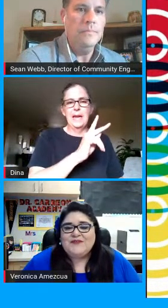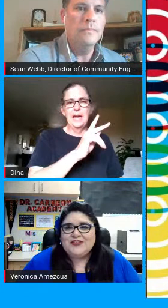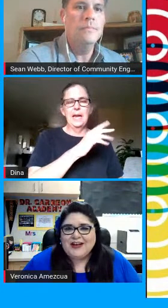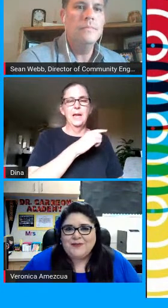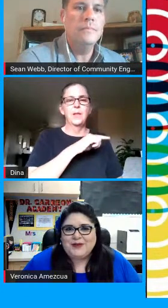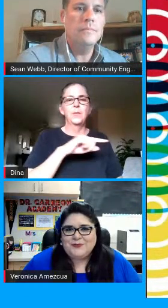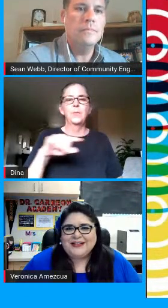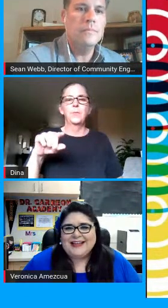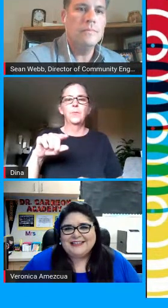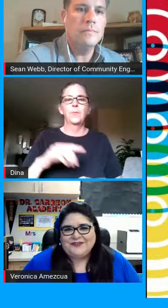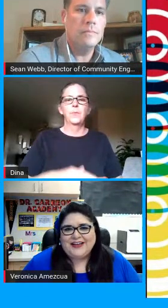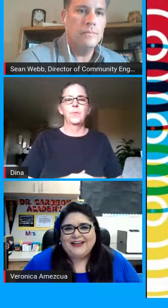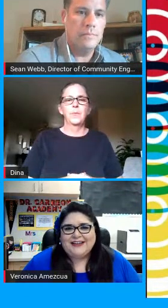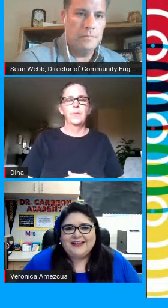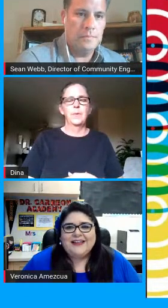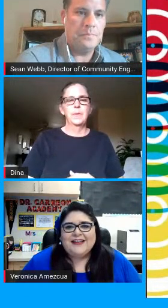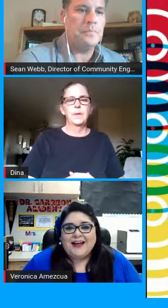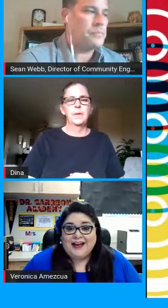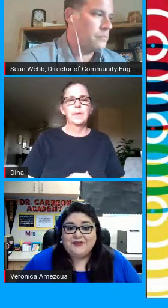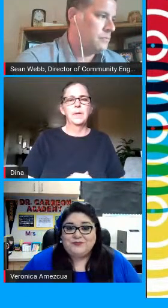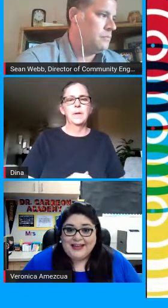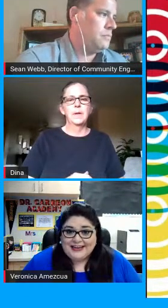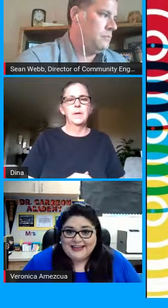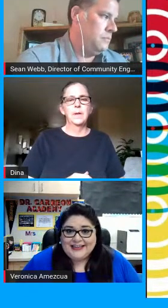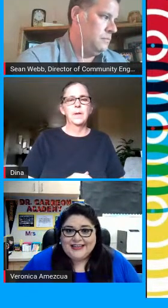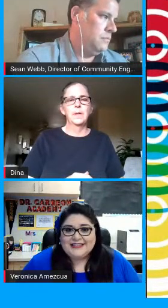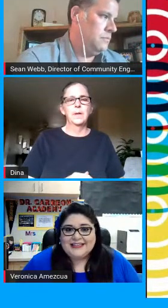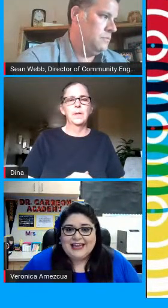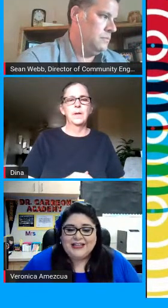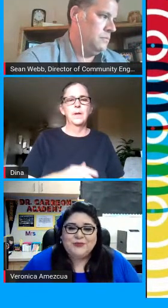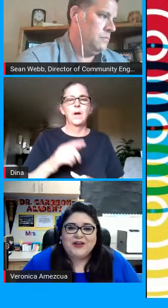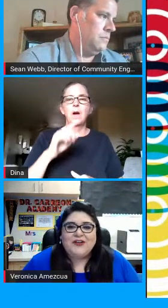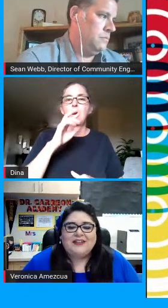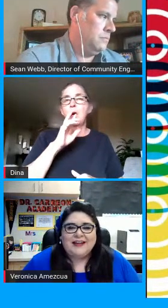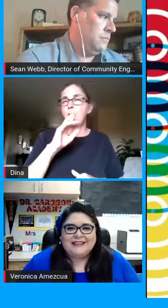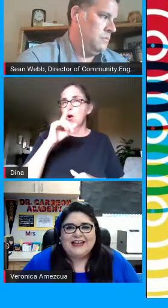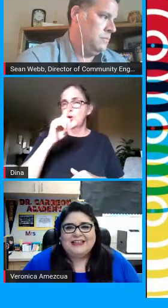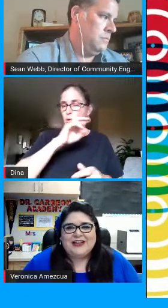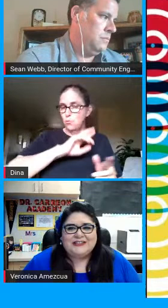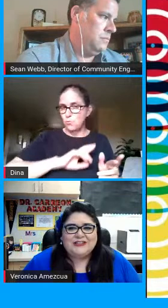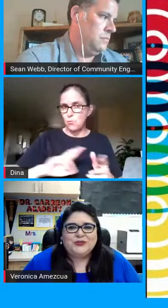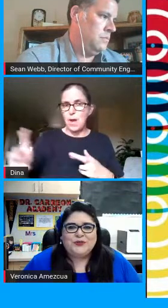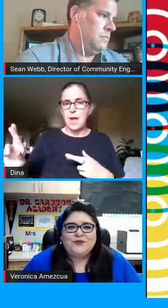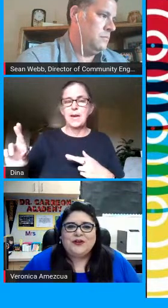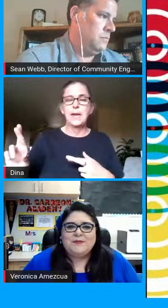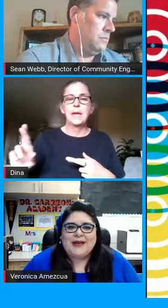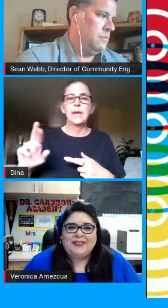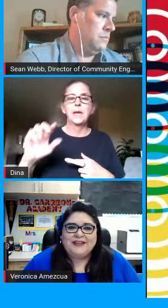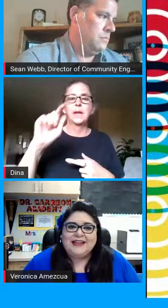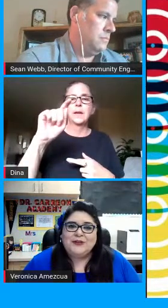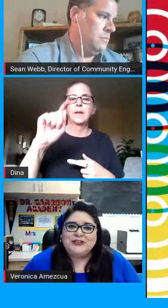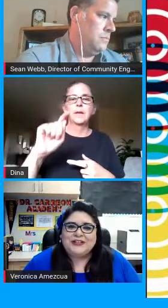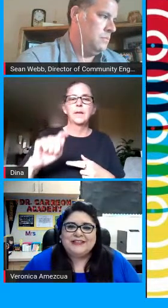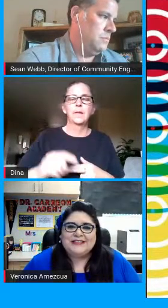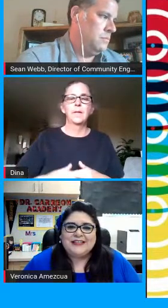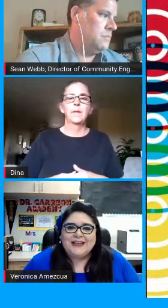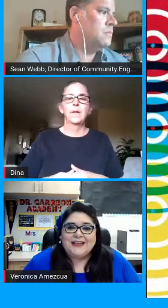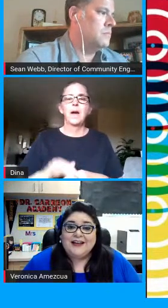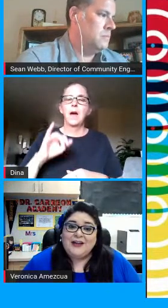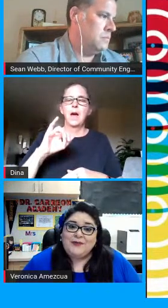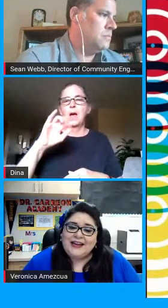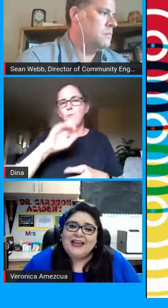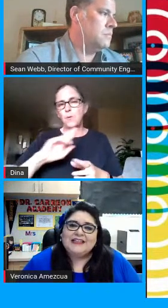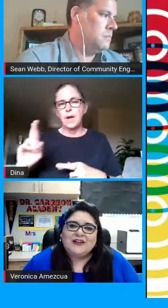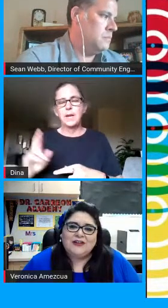who have not been reclassified i ready is a k-12 online diagnostic tool for math and language arts